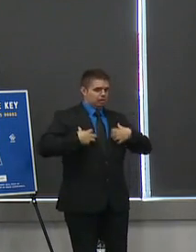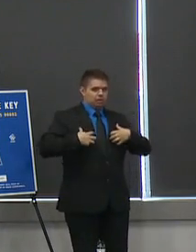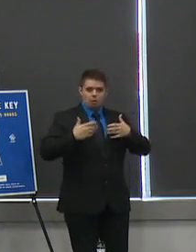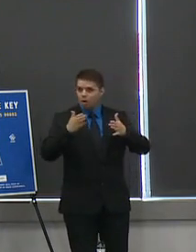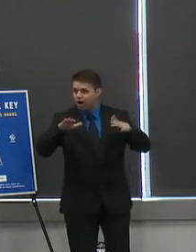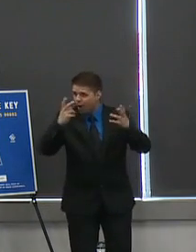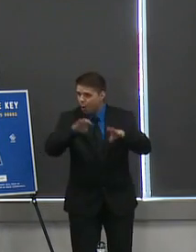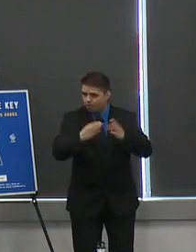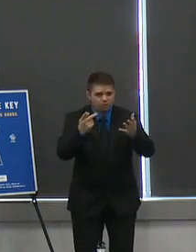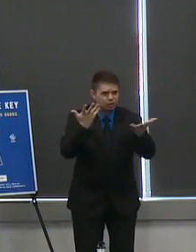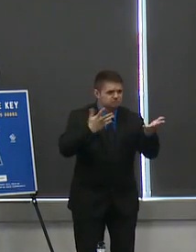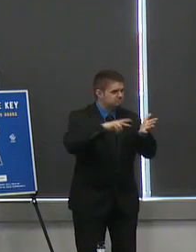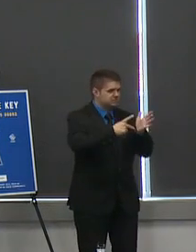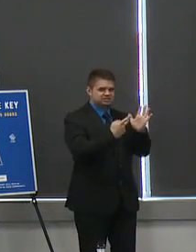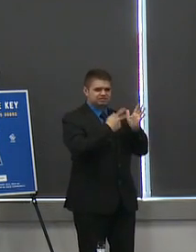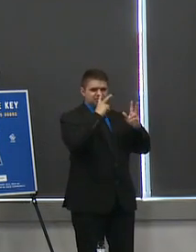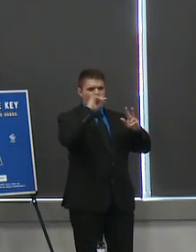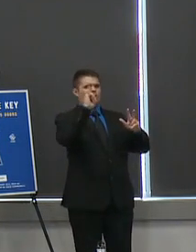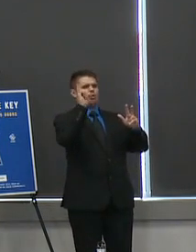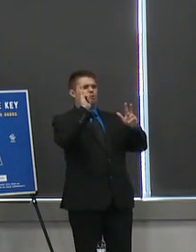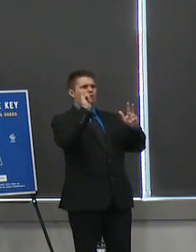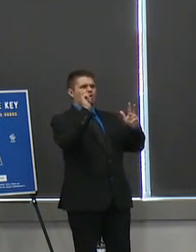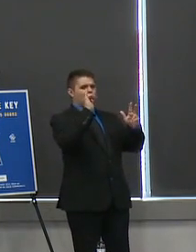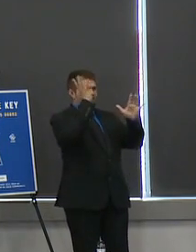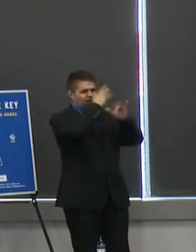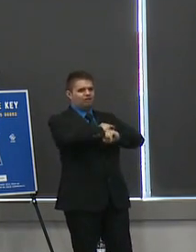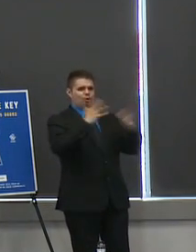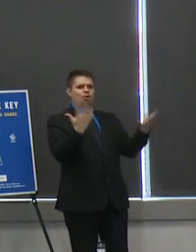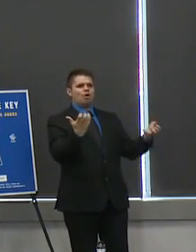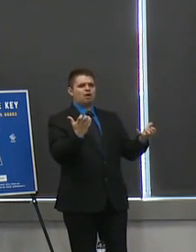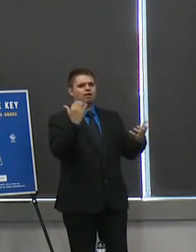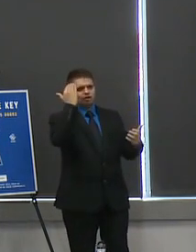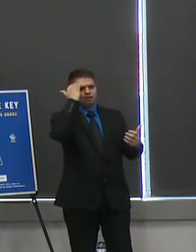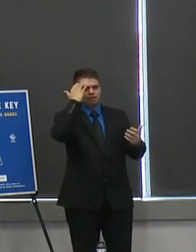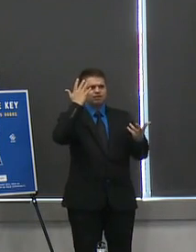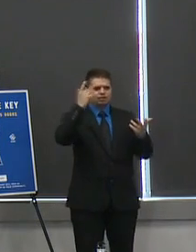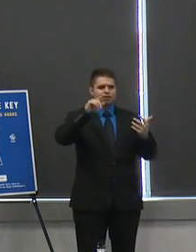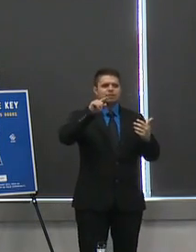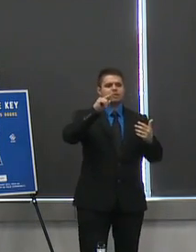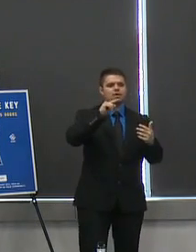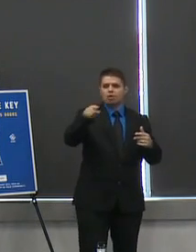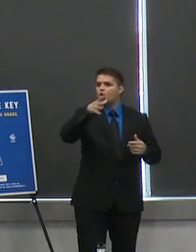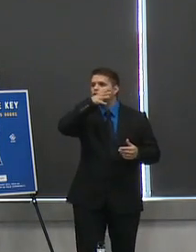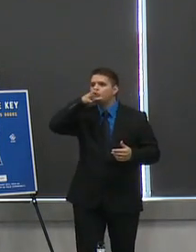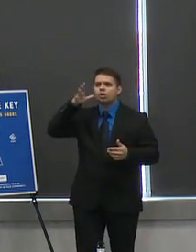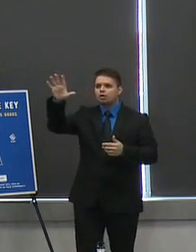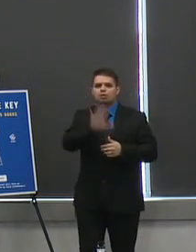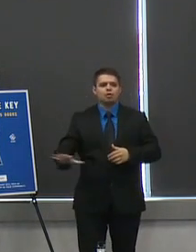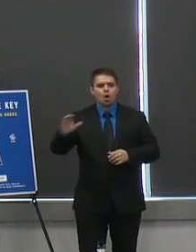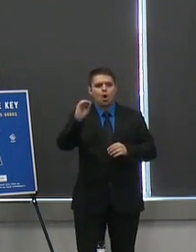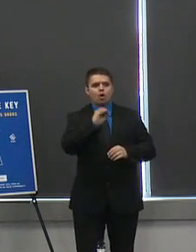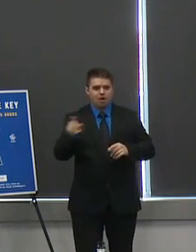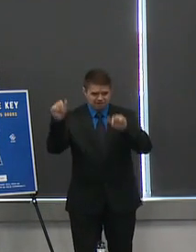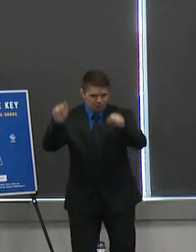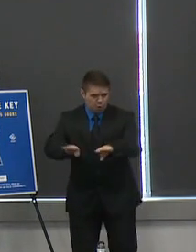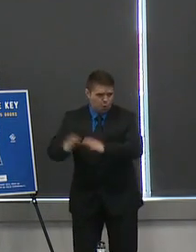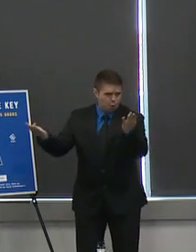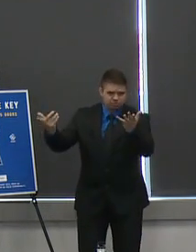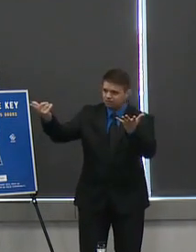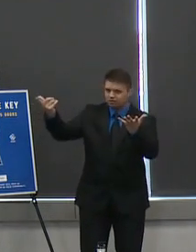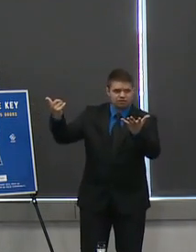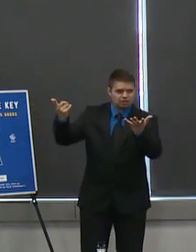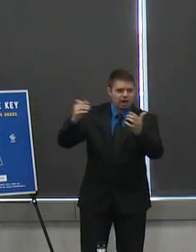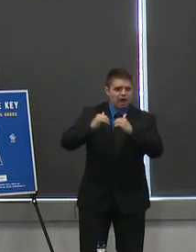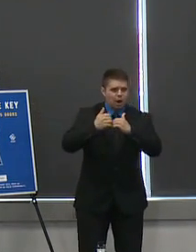you envision what can you share with rural oregonians for when a rural county can open what how life will change for